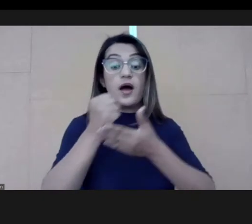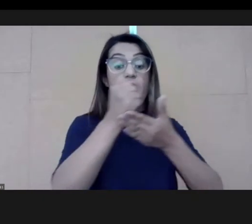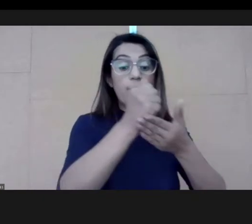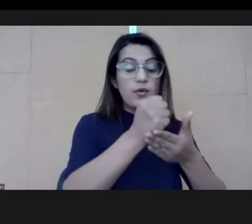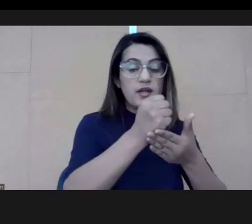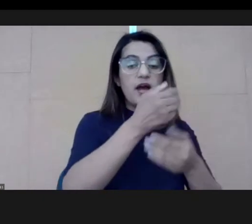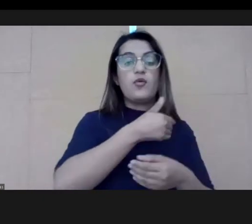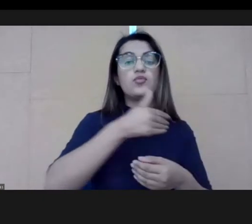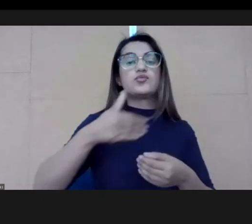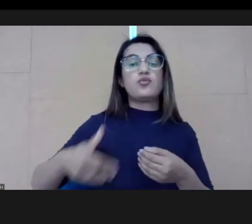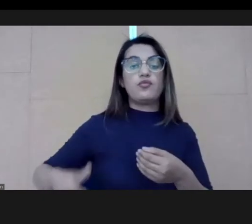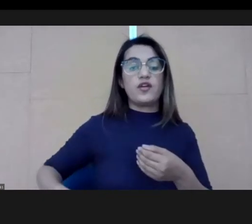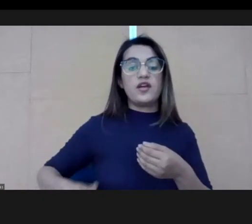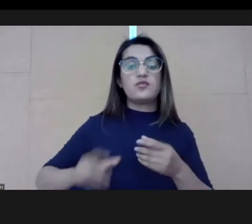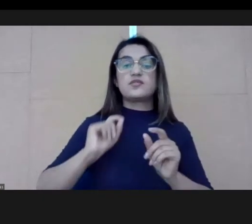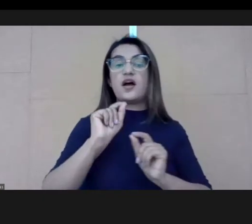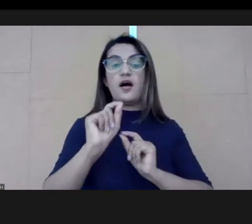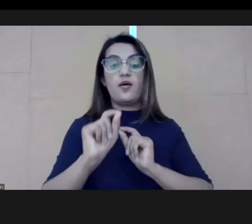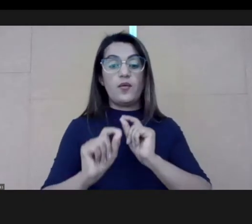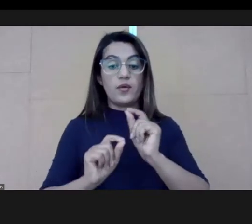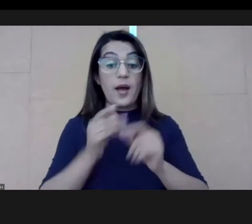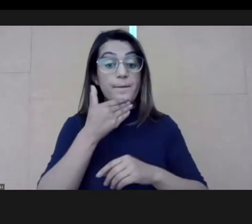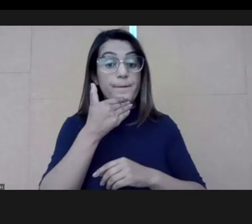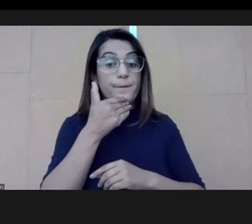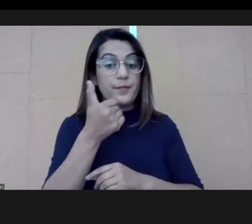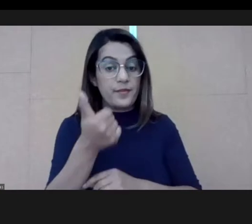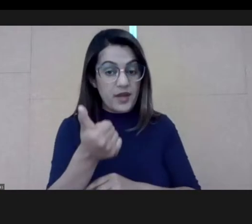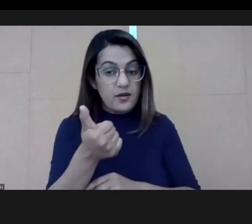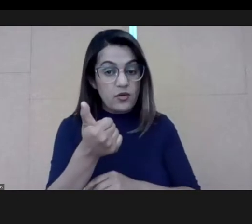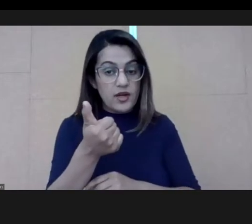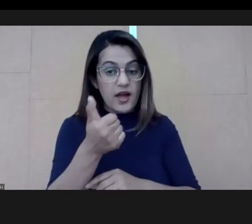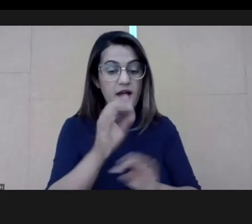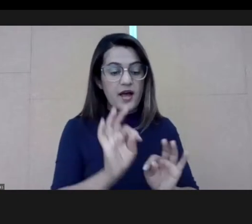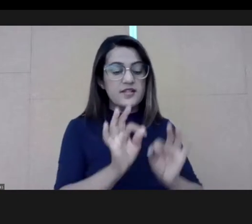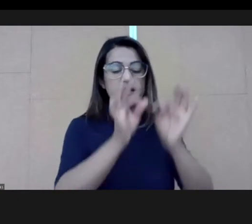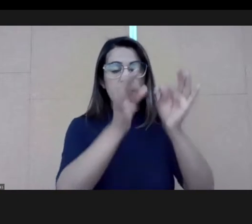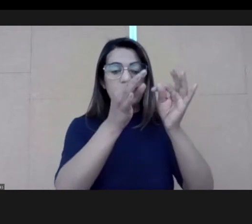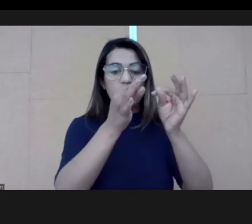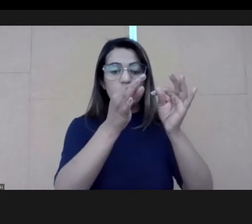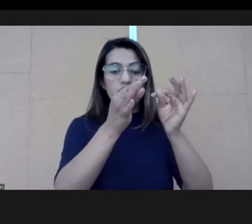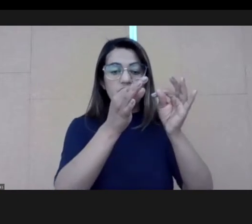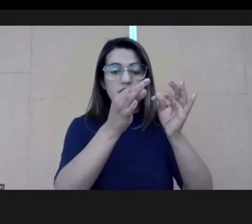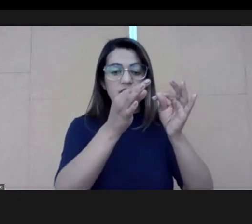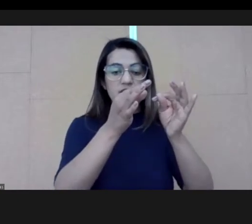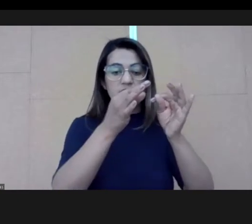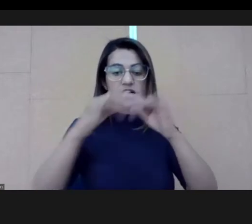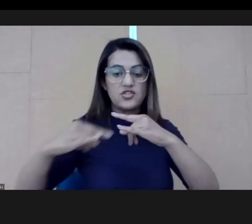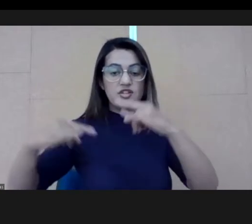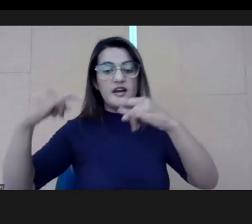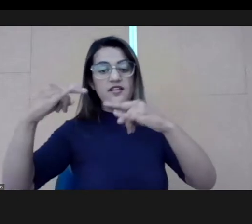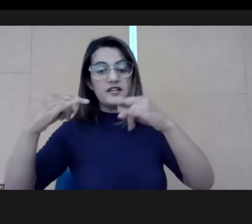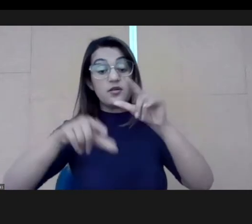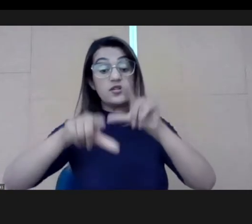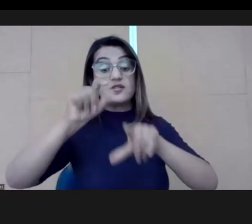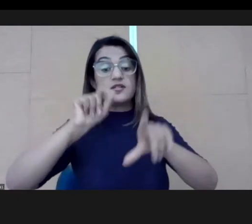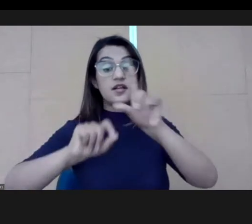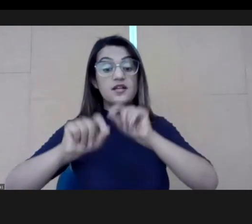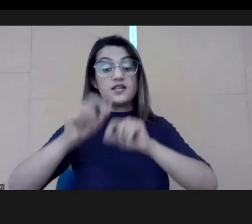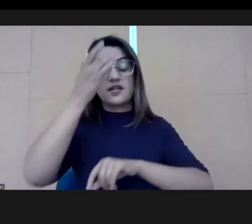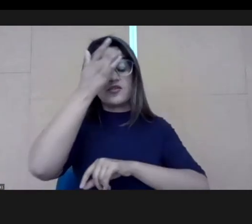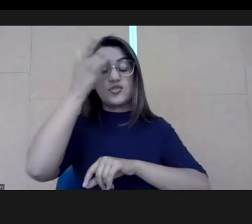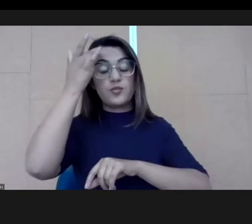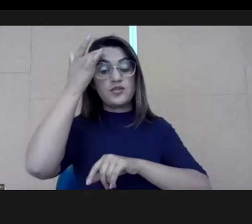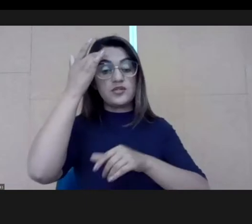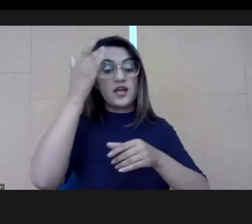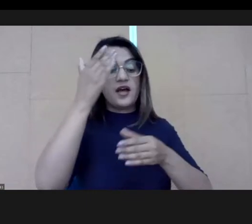the partnership. How can we use, how can we improve the attraction technologies, the